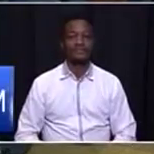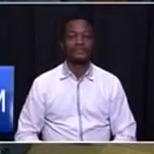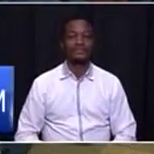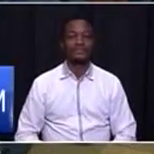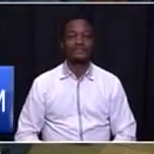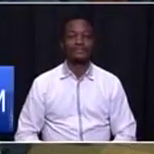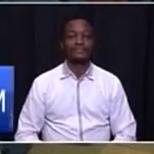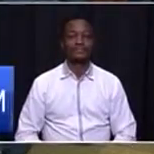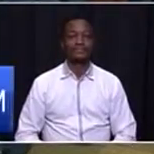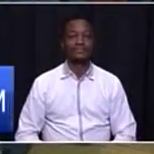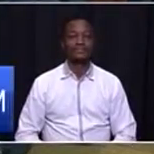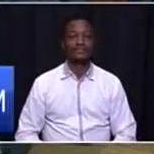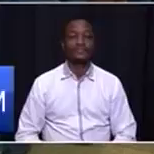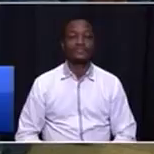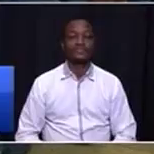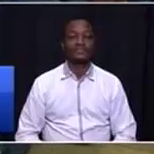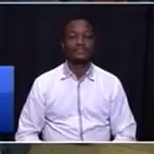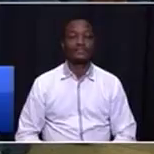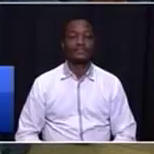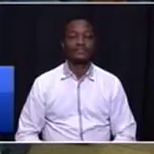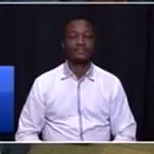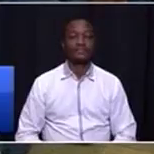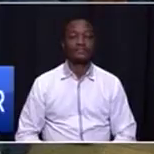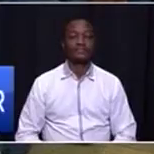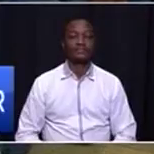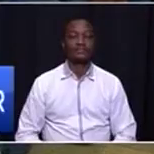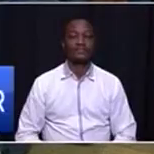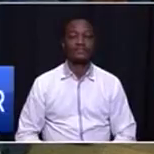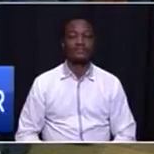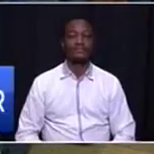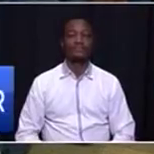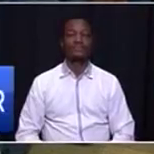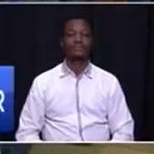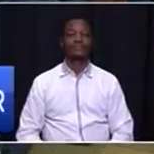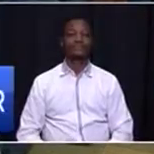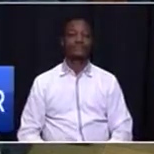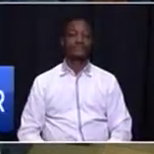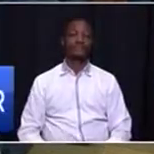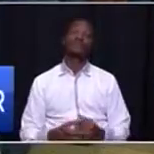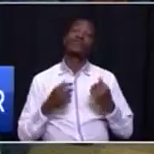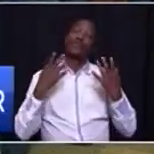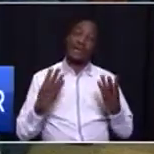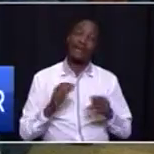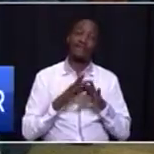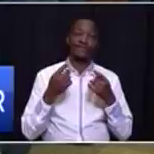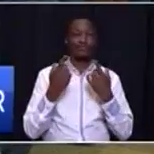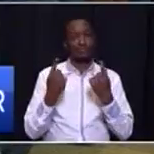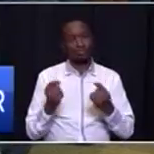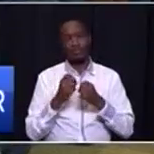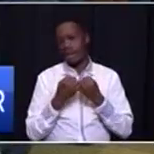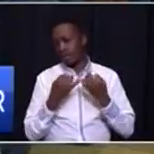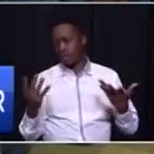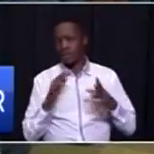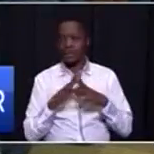So, Madam Speaker, we have to do a lot and we have done a lot to focus on